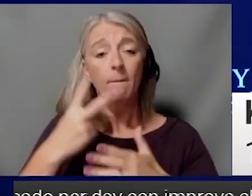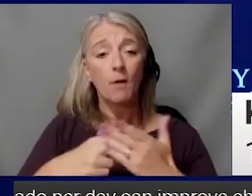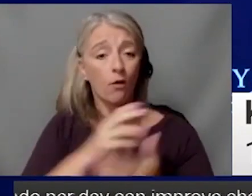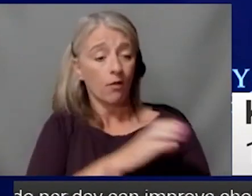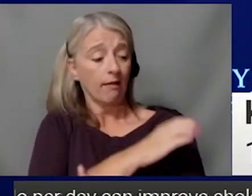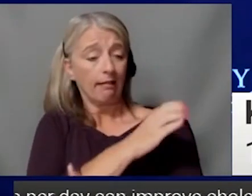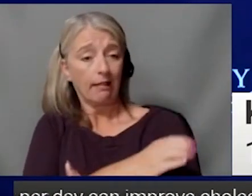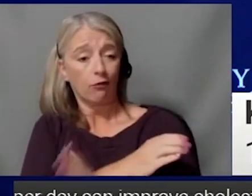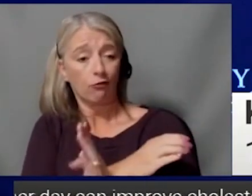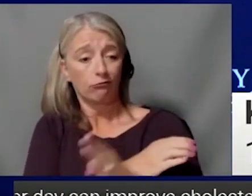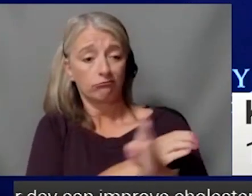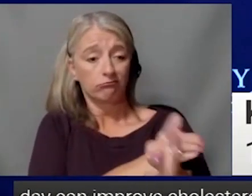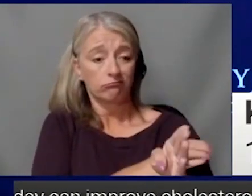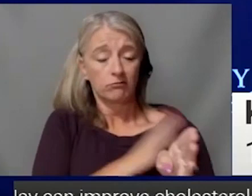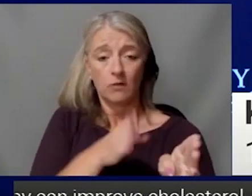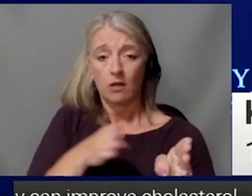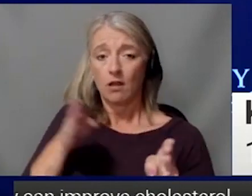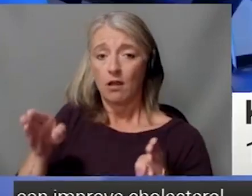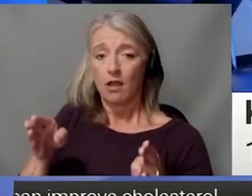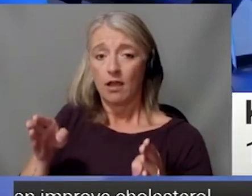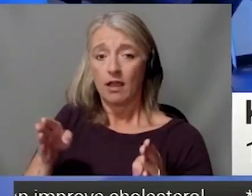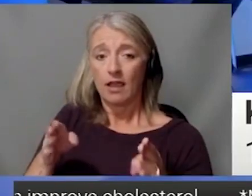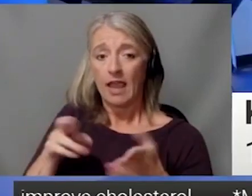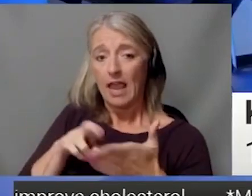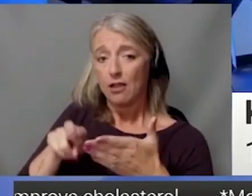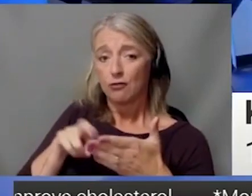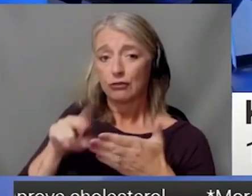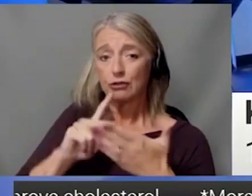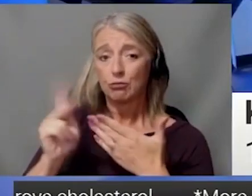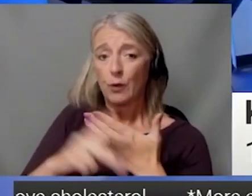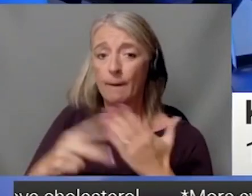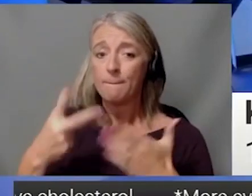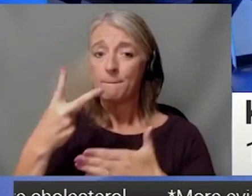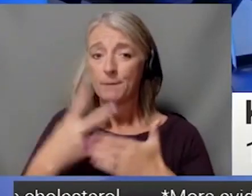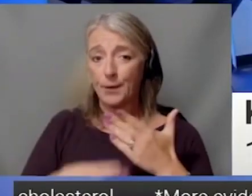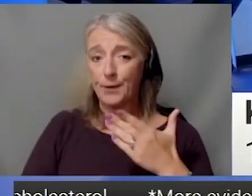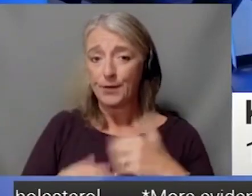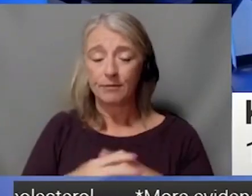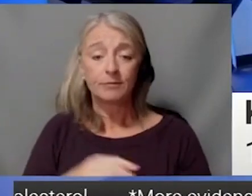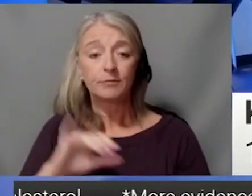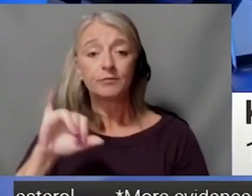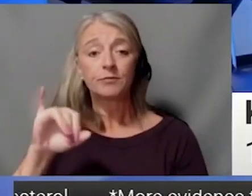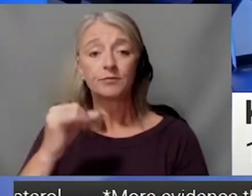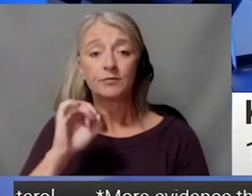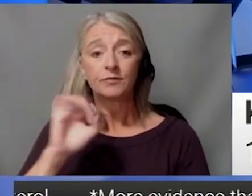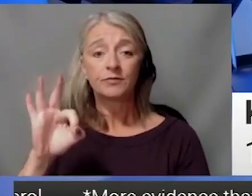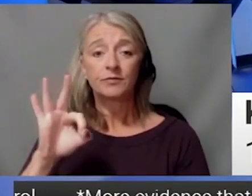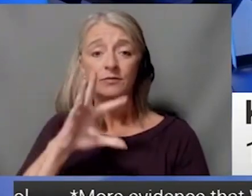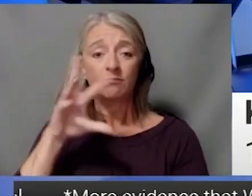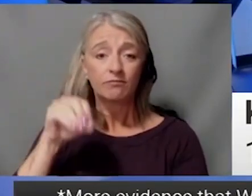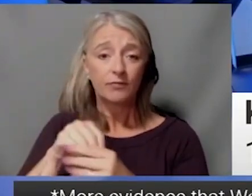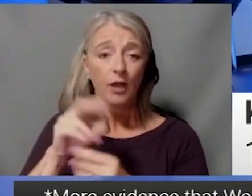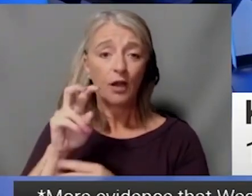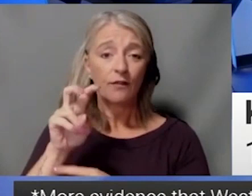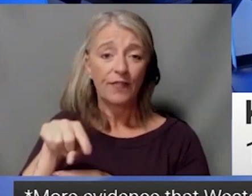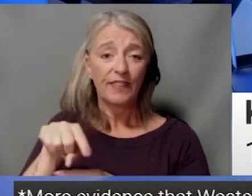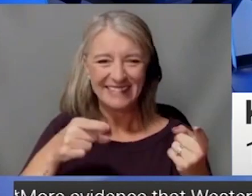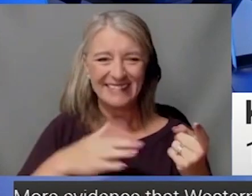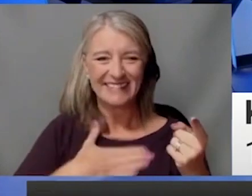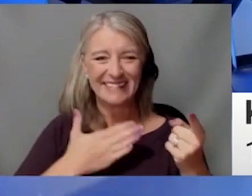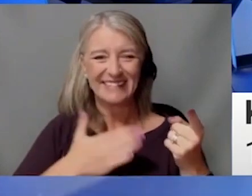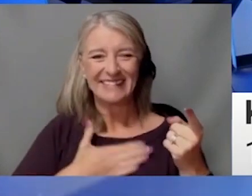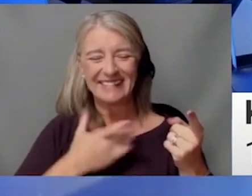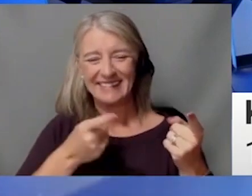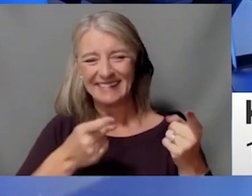research program. So Jeff, you've been a part of this journey for a long time. I know I see the big smile on your face and anytime we talk about our cancer